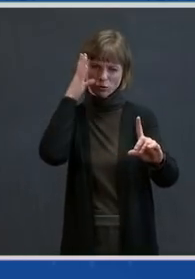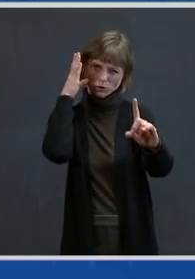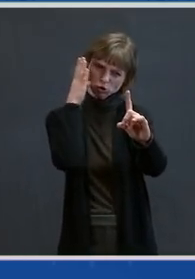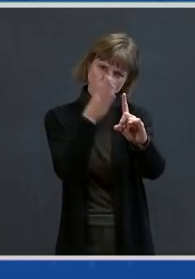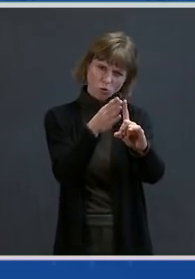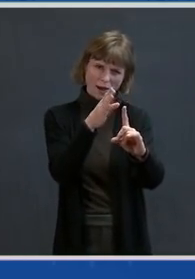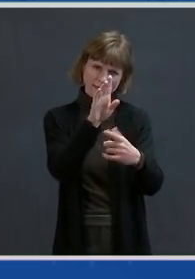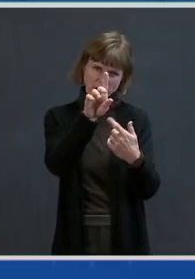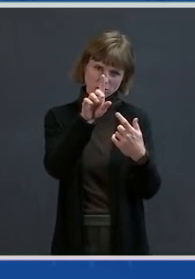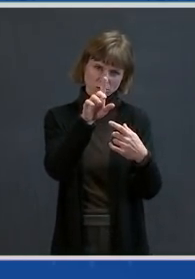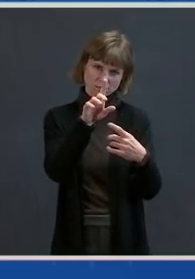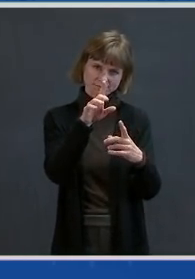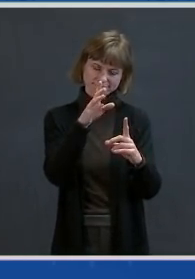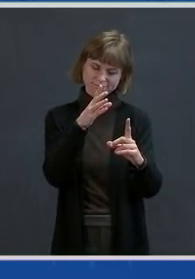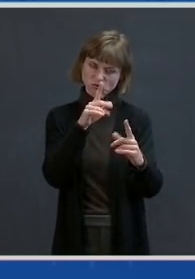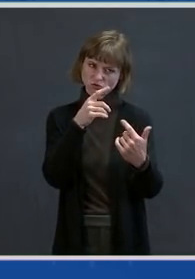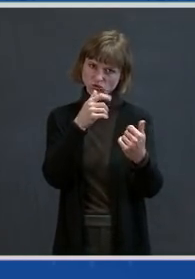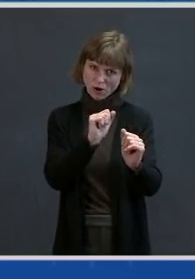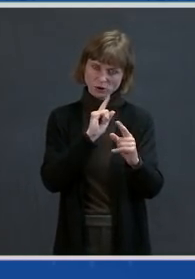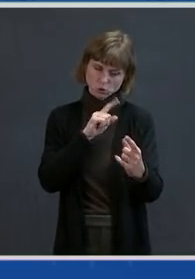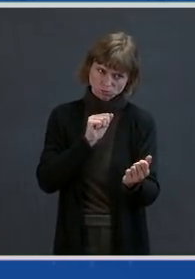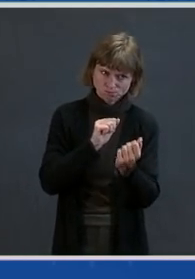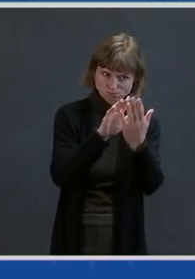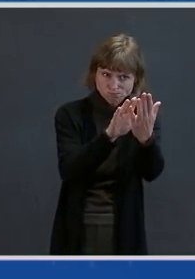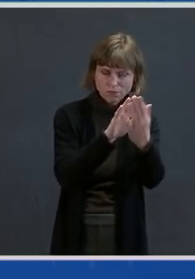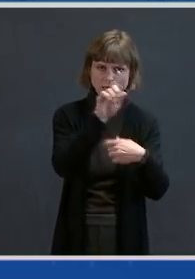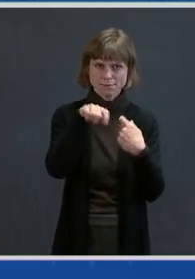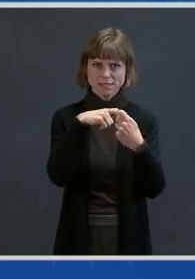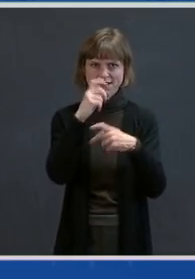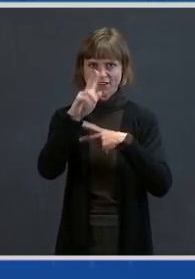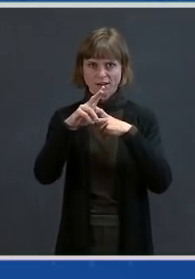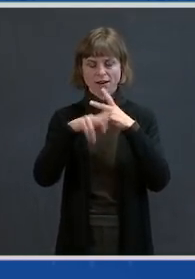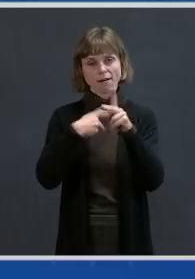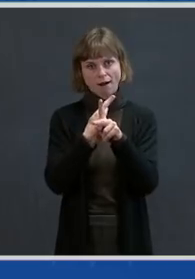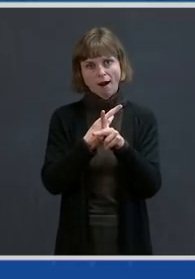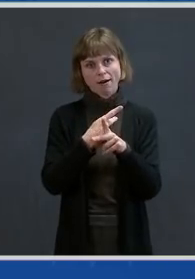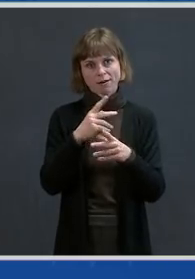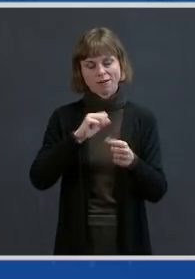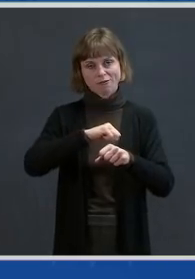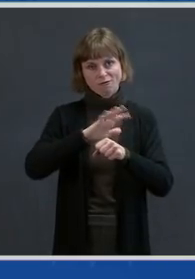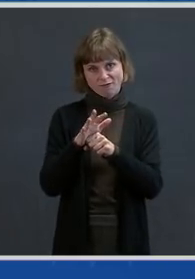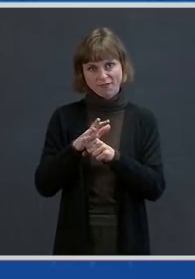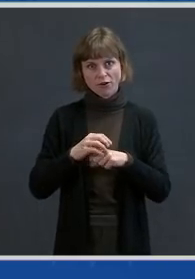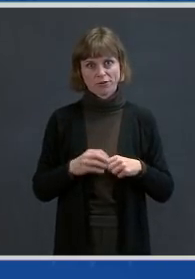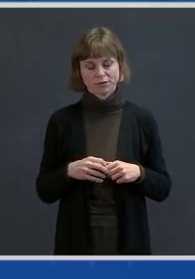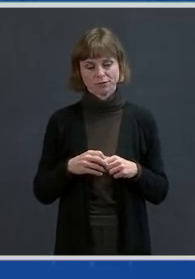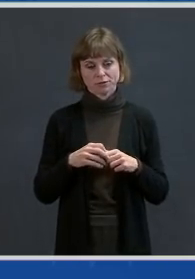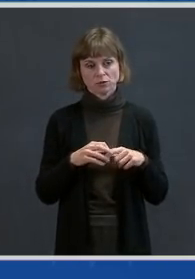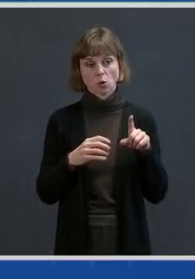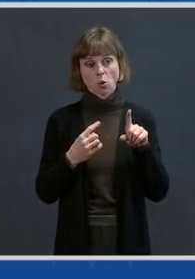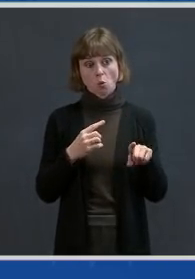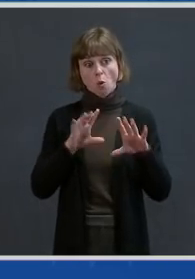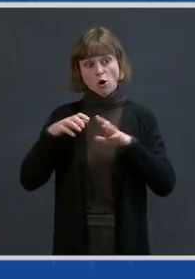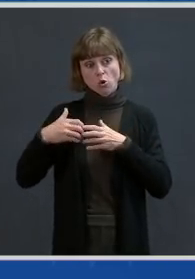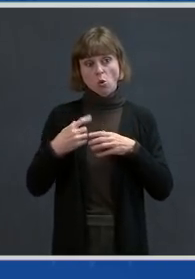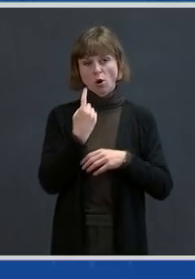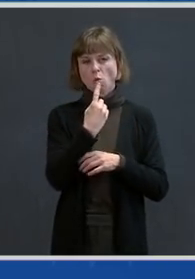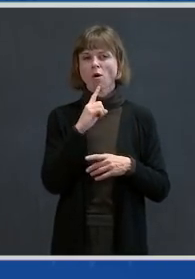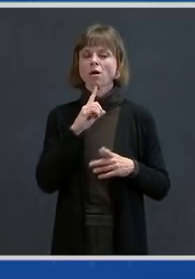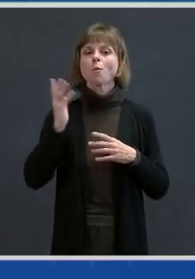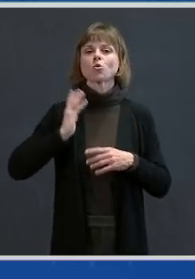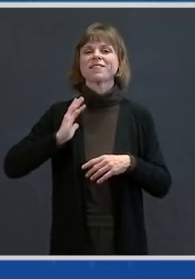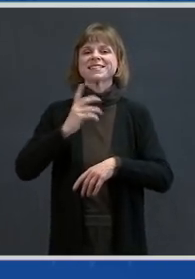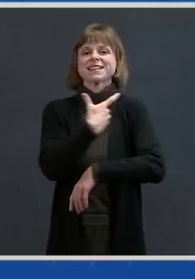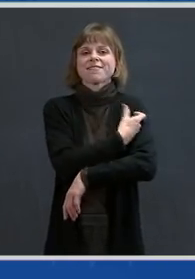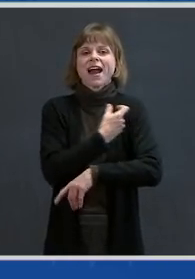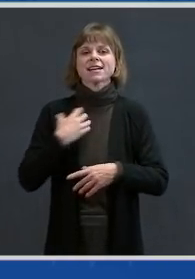One of these studies, the Cohort 1, will be in previously vaccinated volunteers. Namely, looking